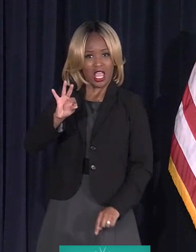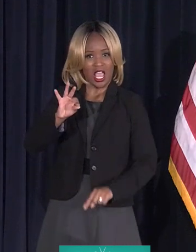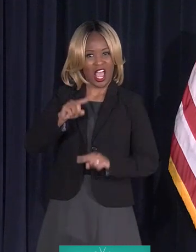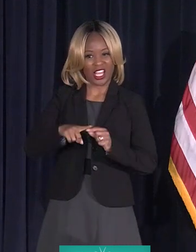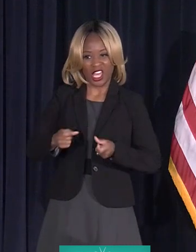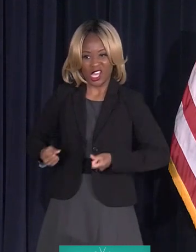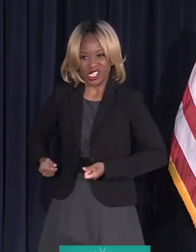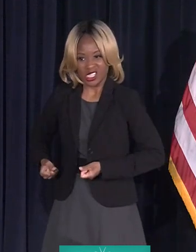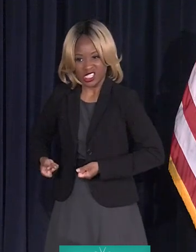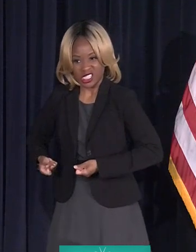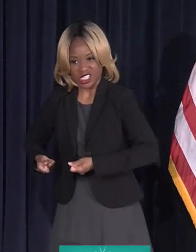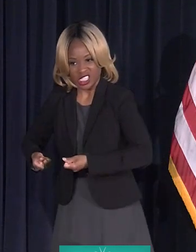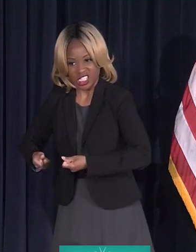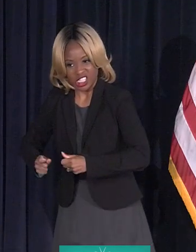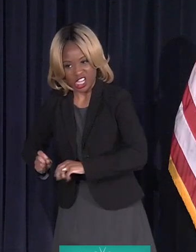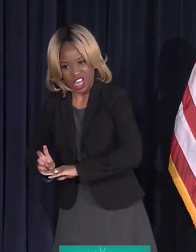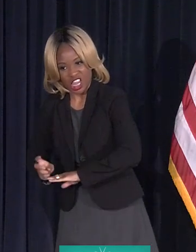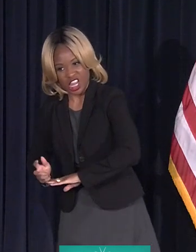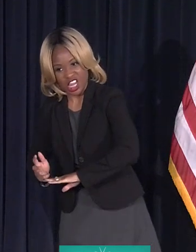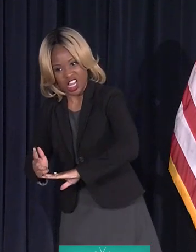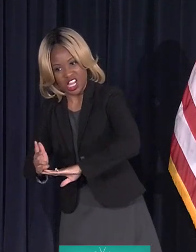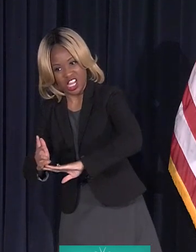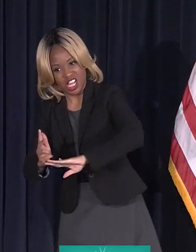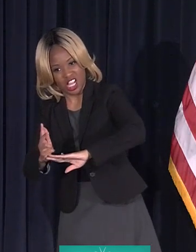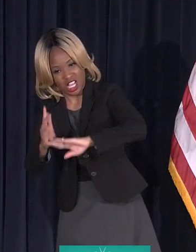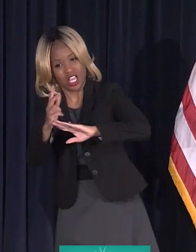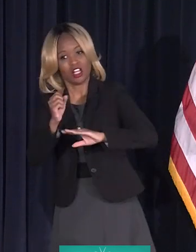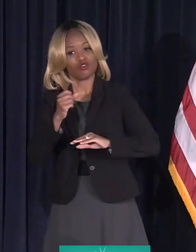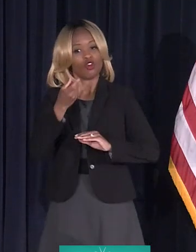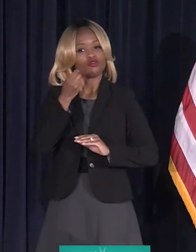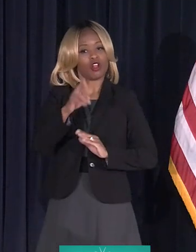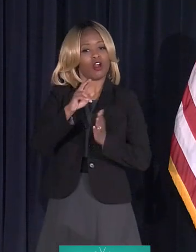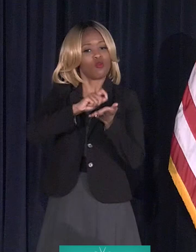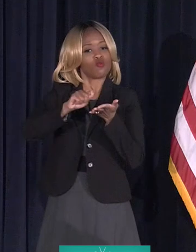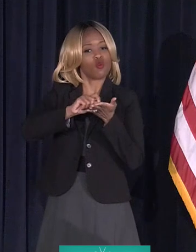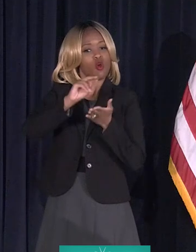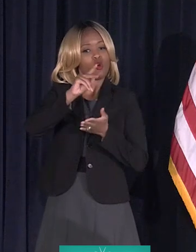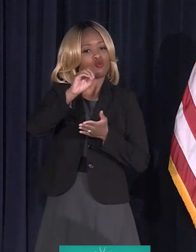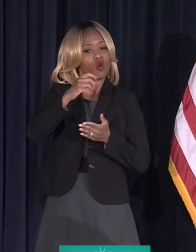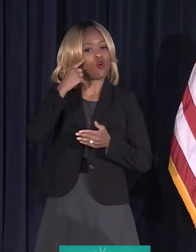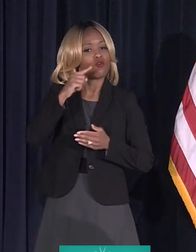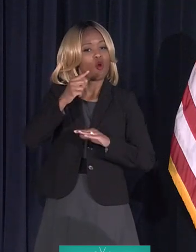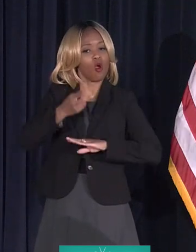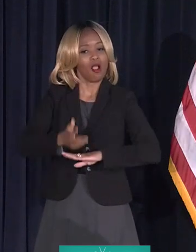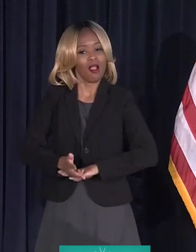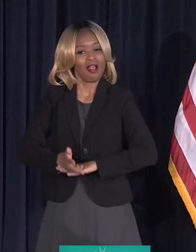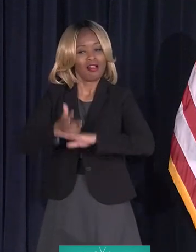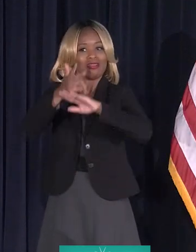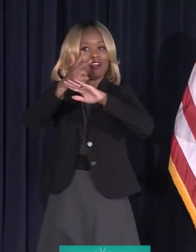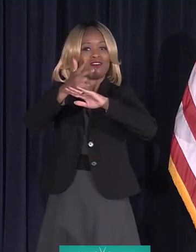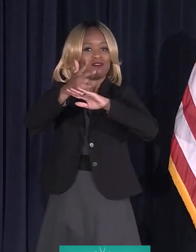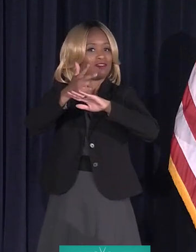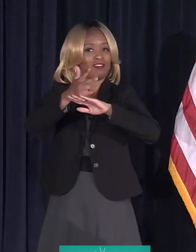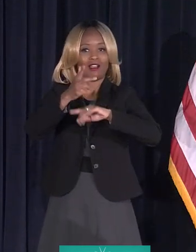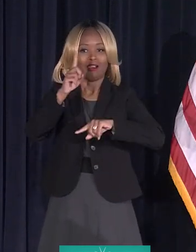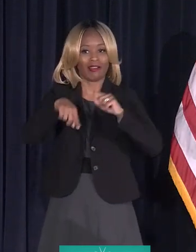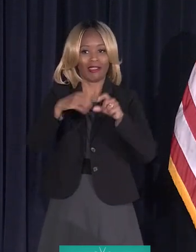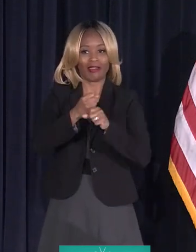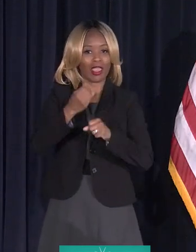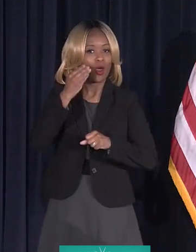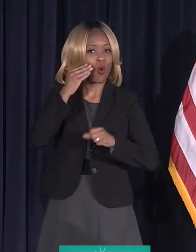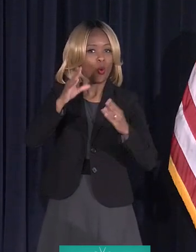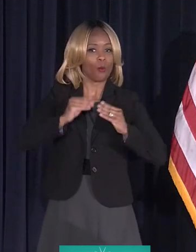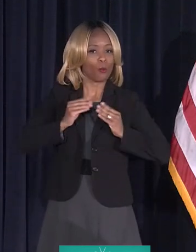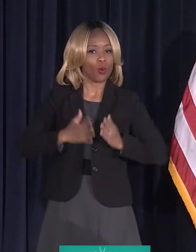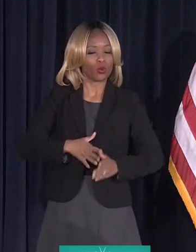her up a ramp. So, the doctor wrote out a thing for a wheelchair lift. Right. I can't get homeowner's insurance. I